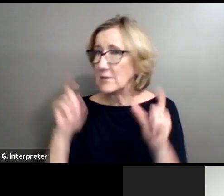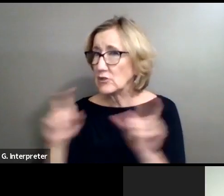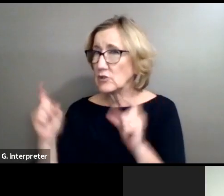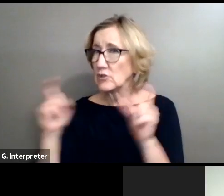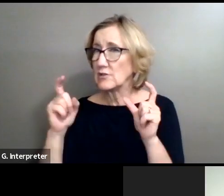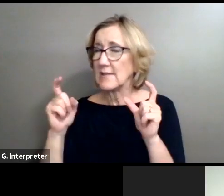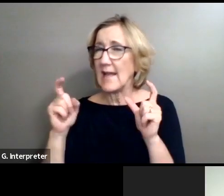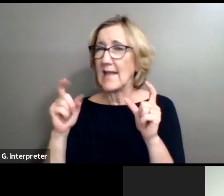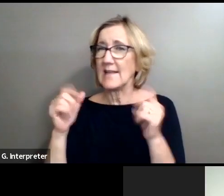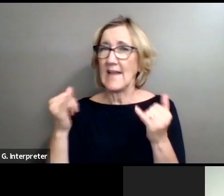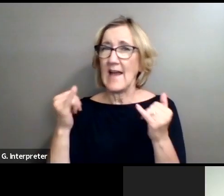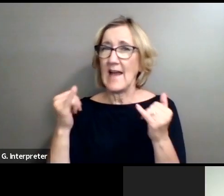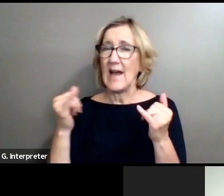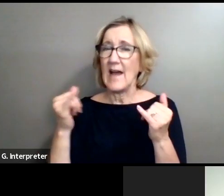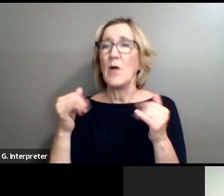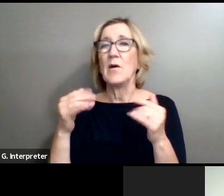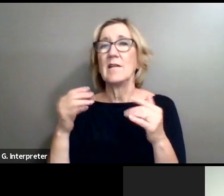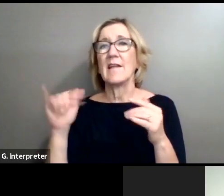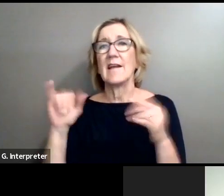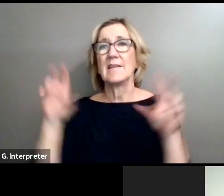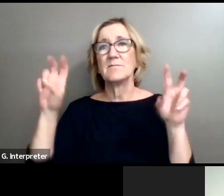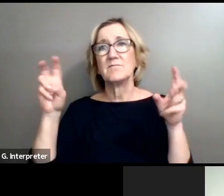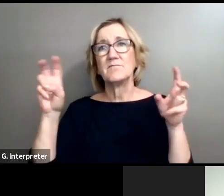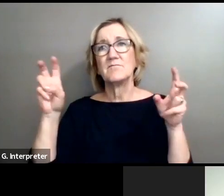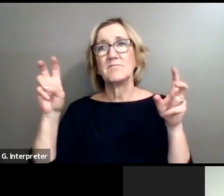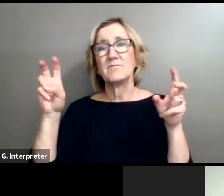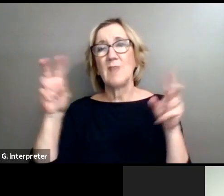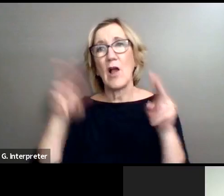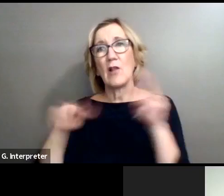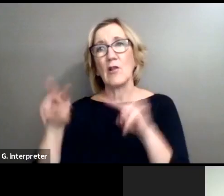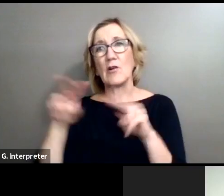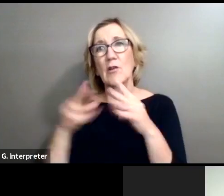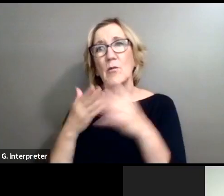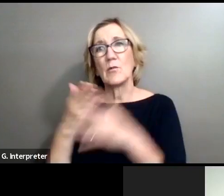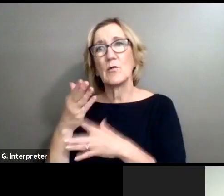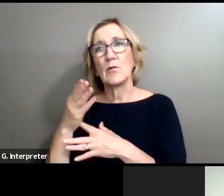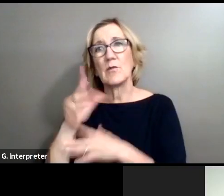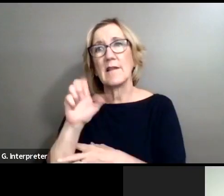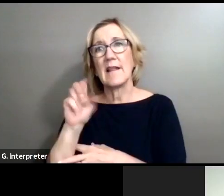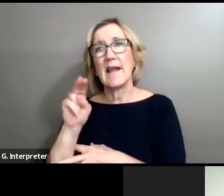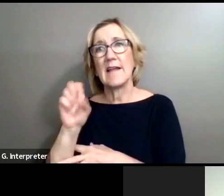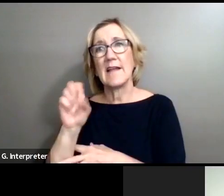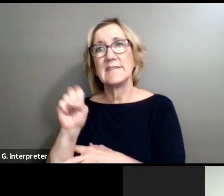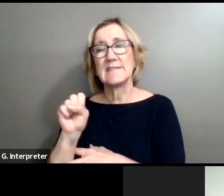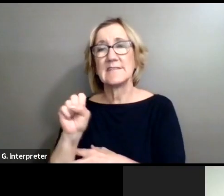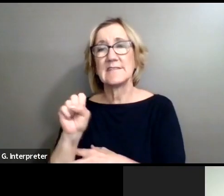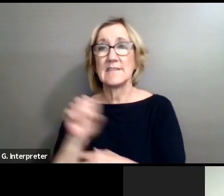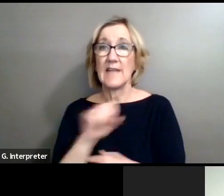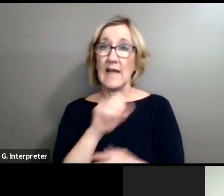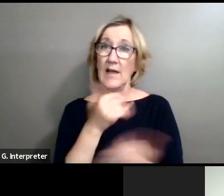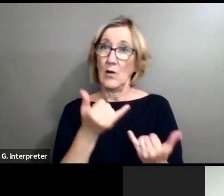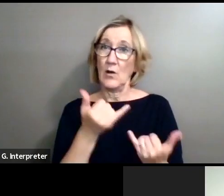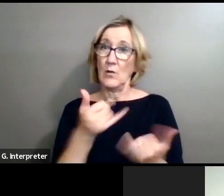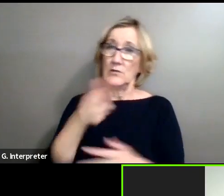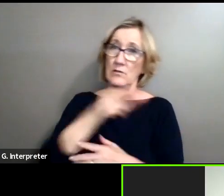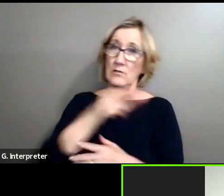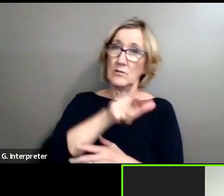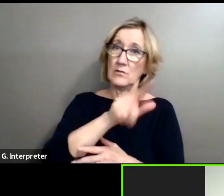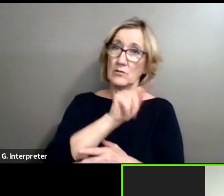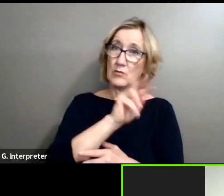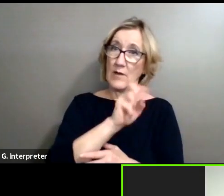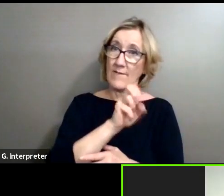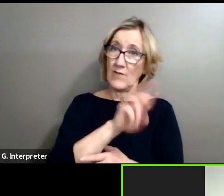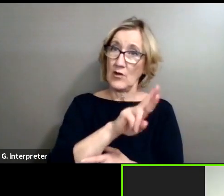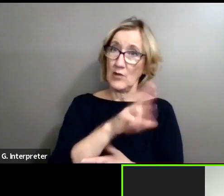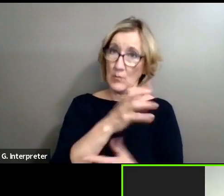lens, so to say. So we're super excited. And Trevor, would you like to take on over with the book? Yeah,